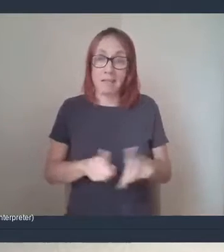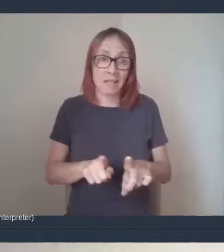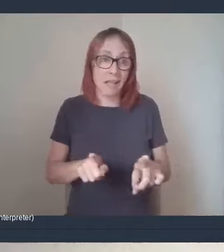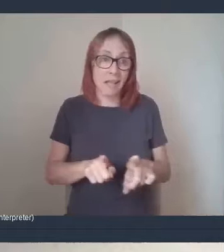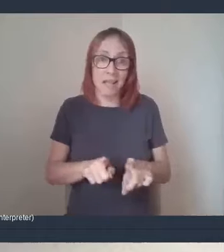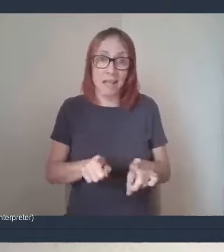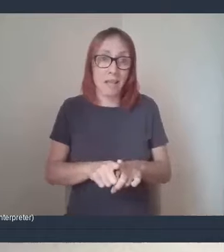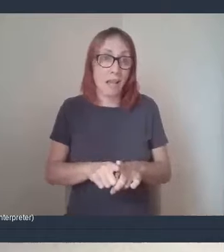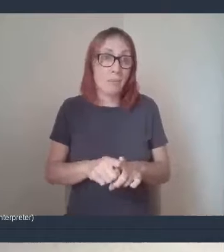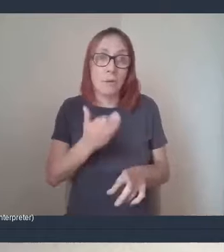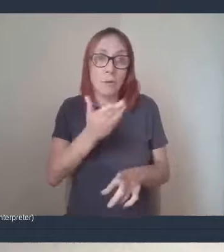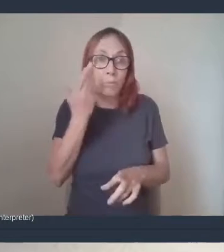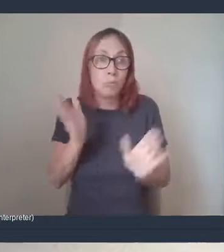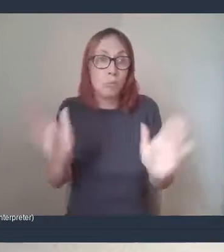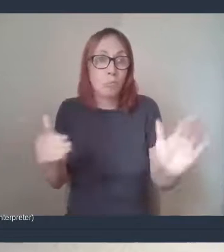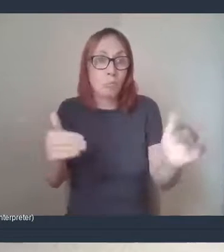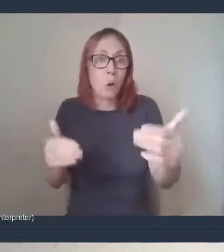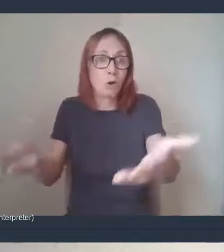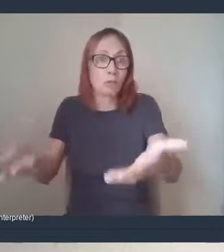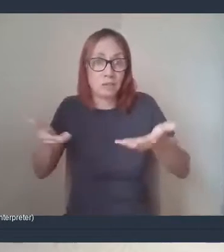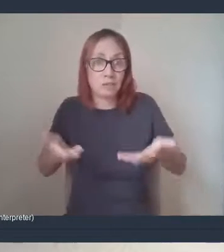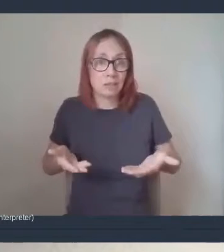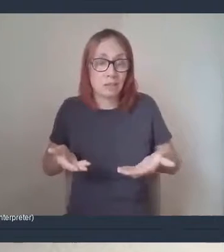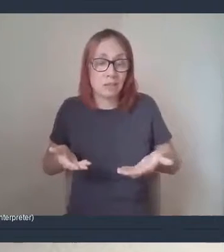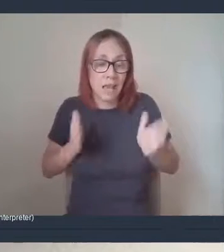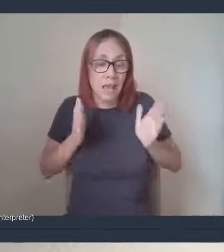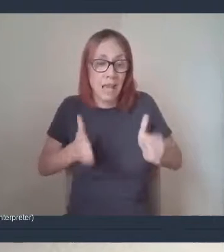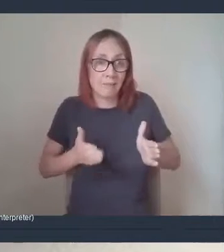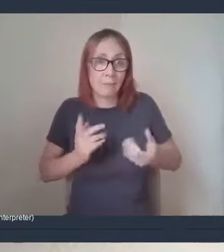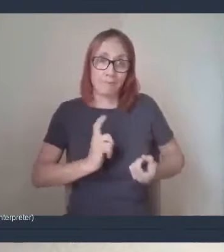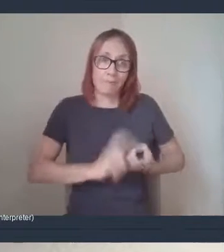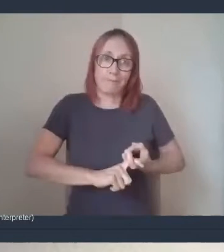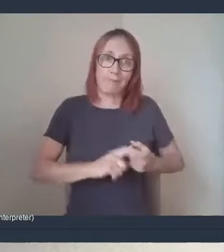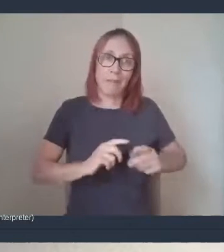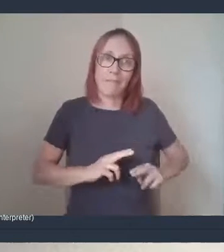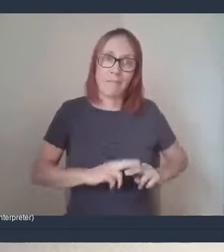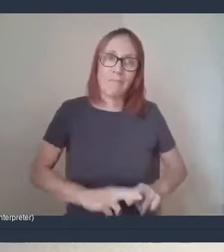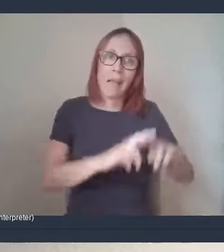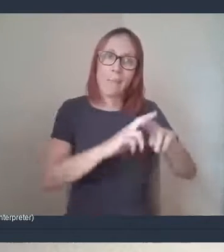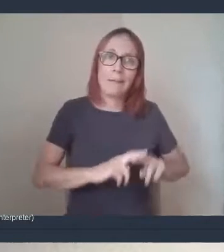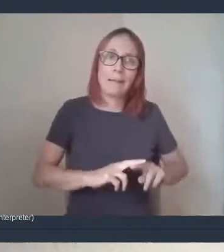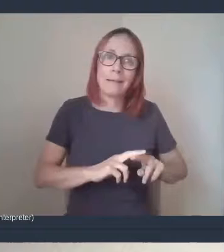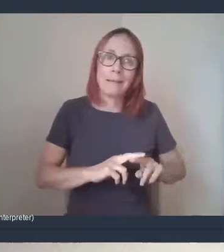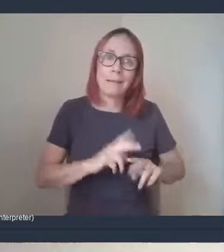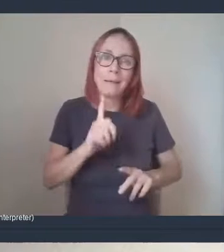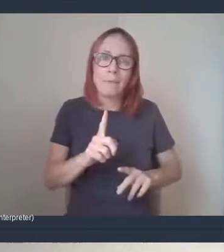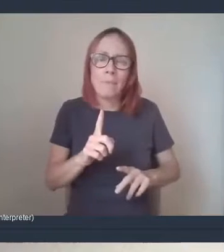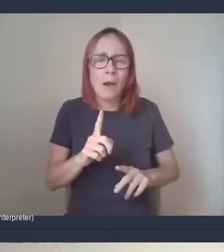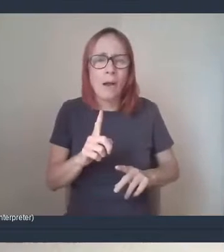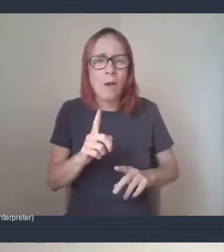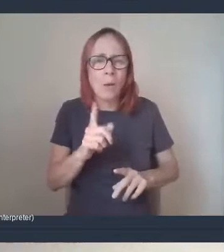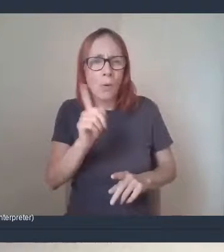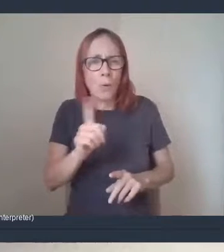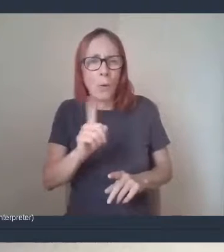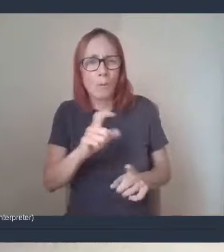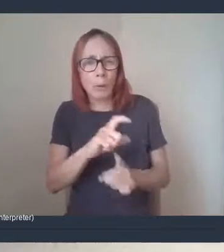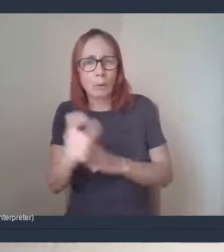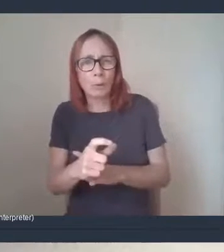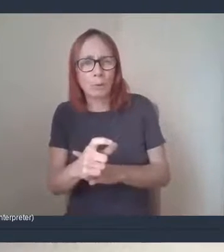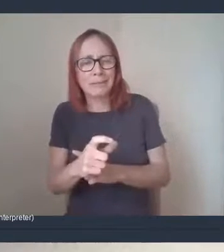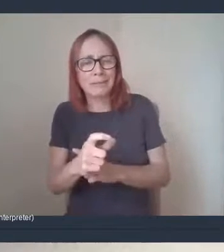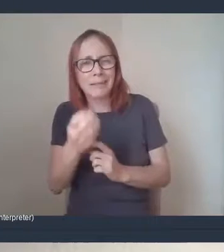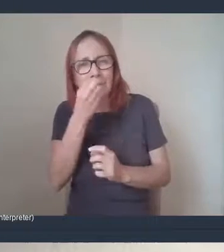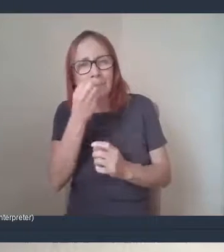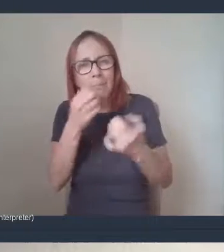also go and get shopping, you know, but then could be entitled to like these obviously community pantries that obviously